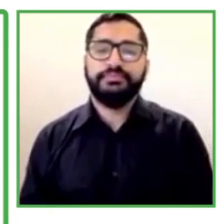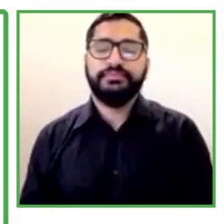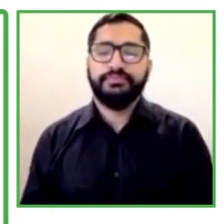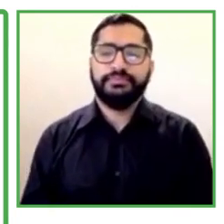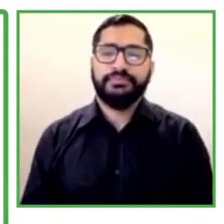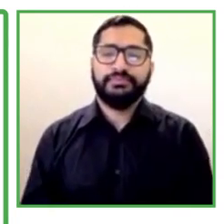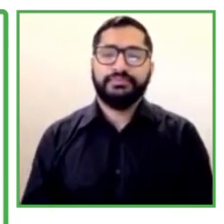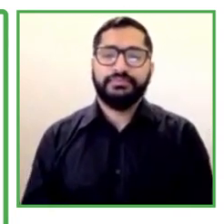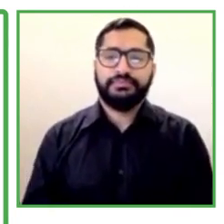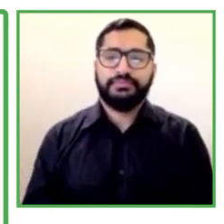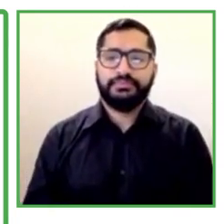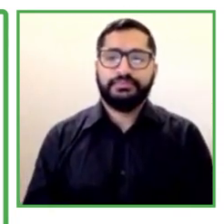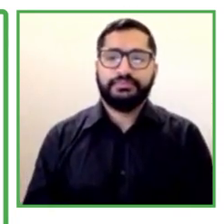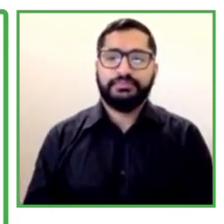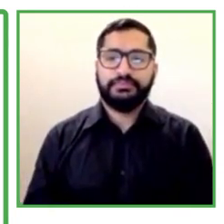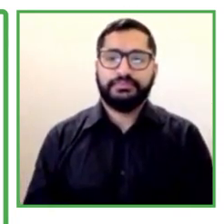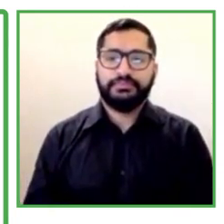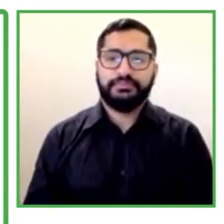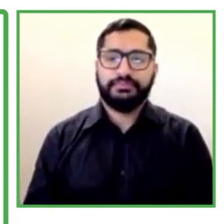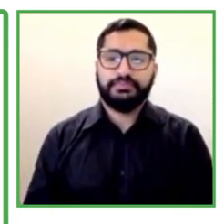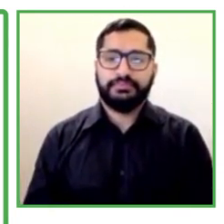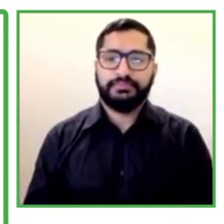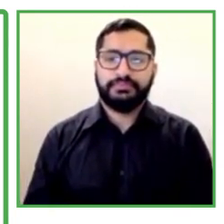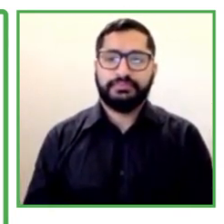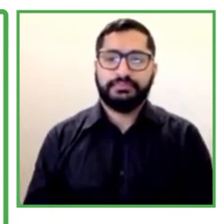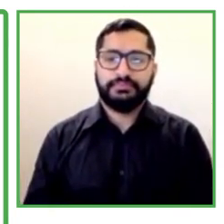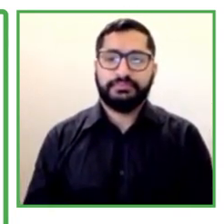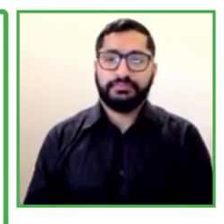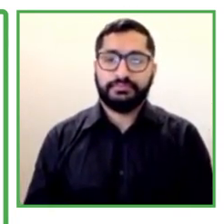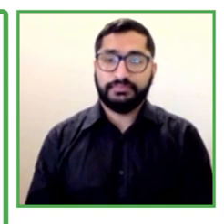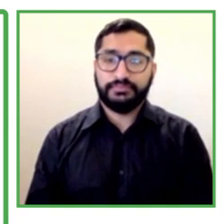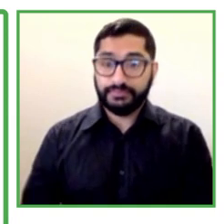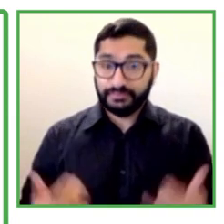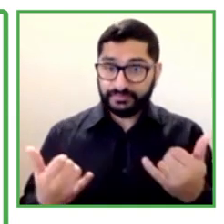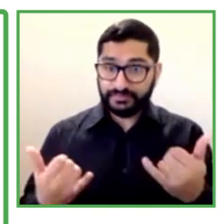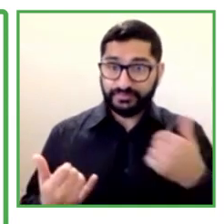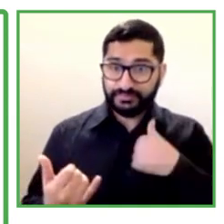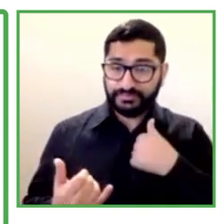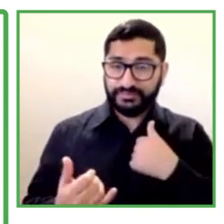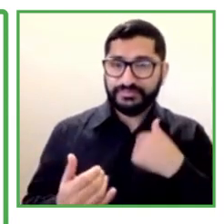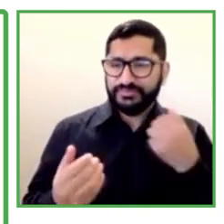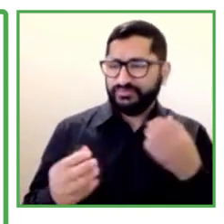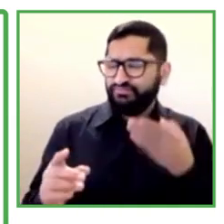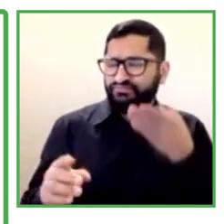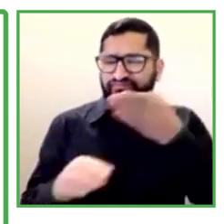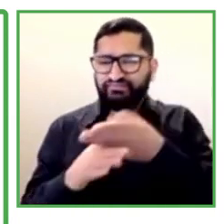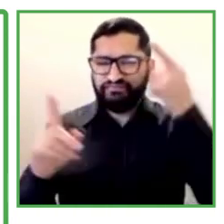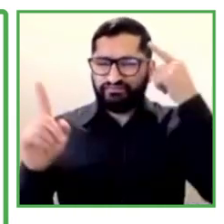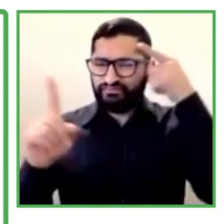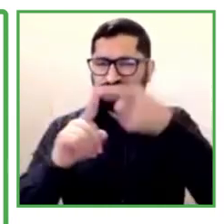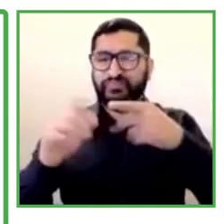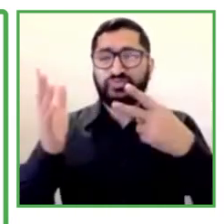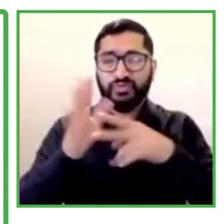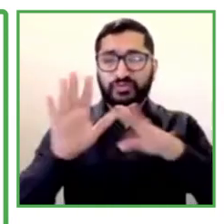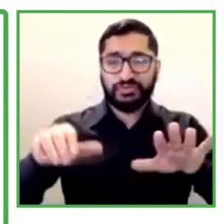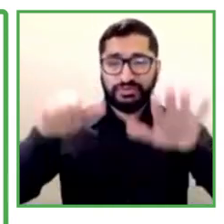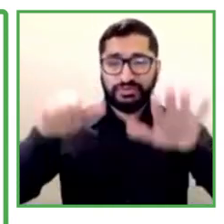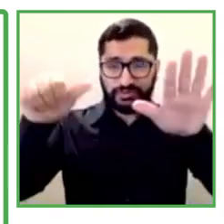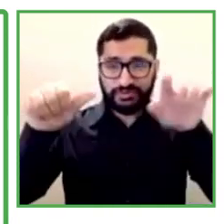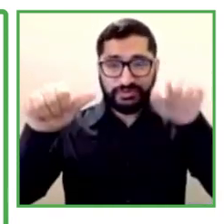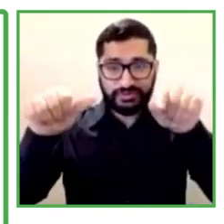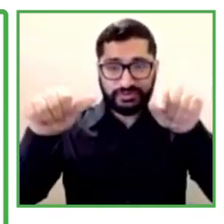conducted a two-year-long project to promote the employment of people with disabilities